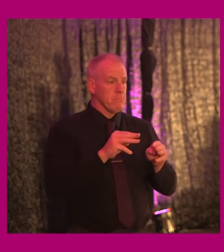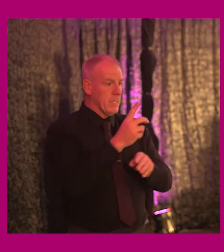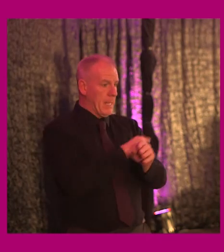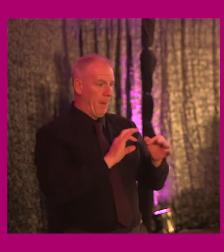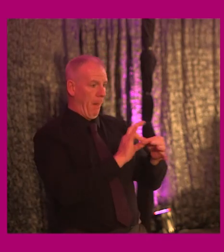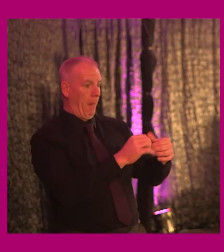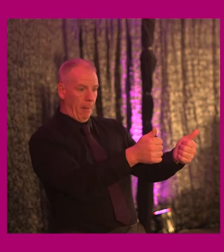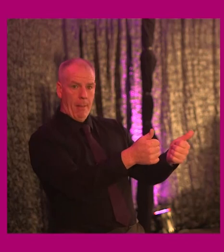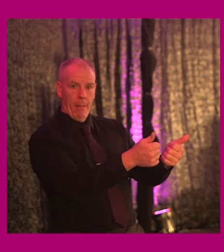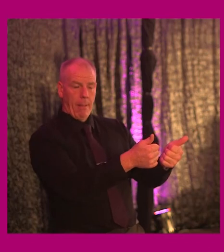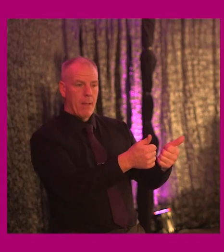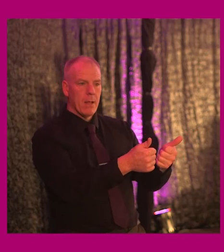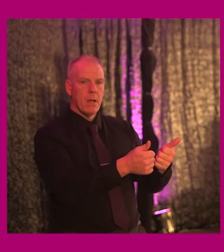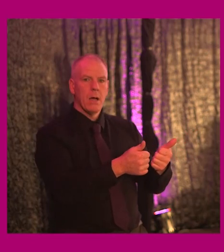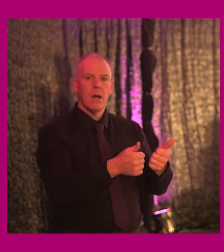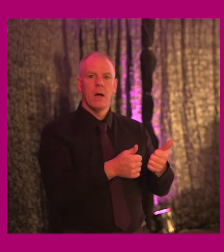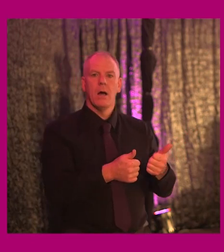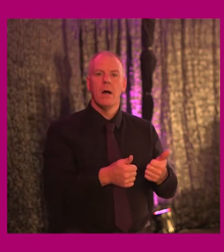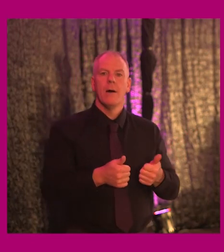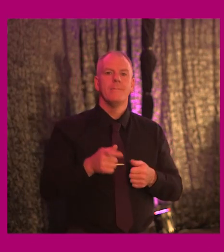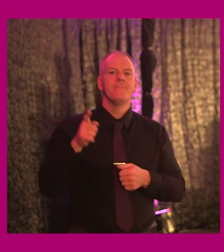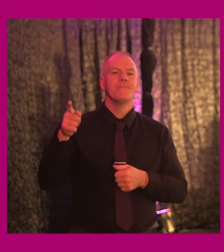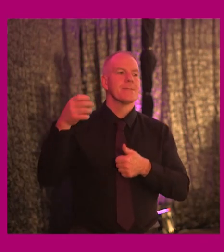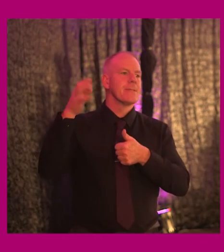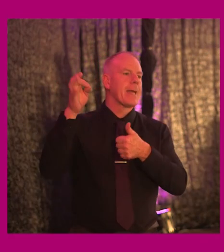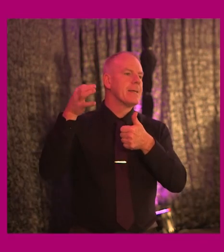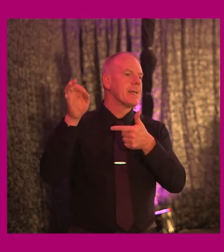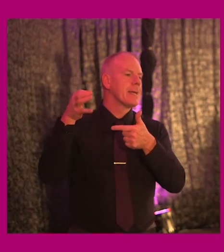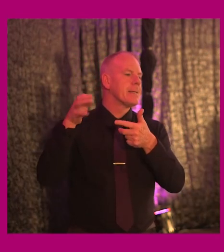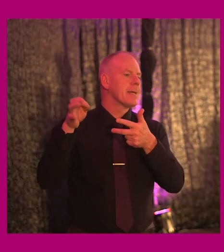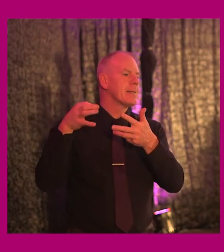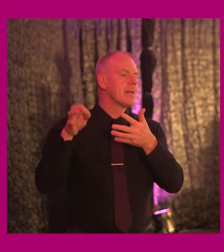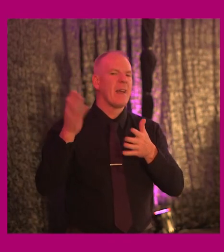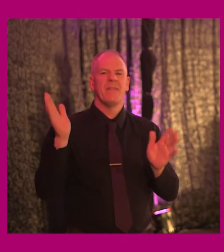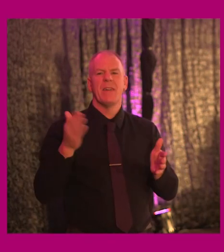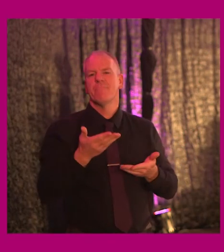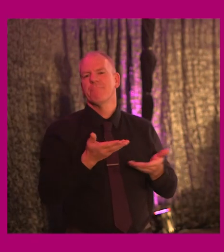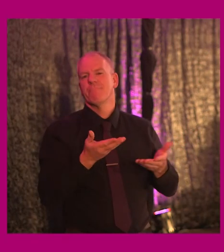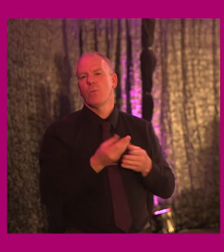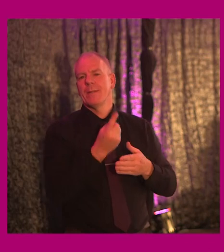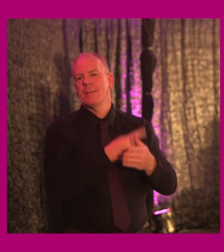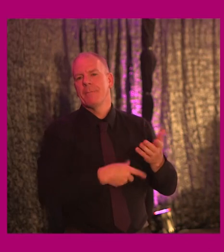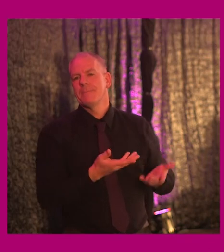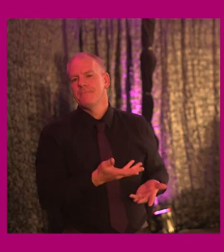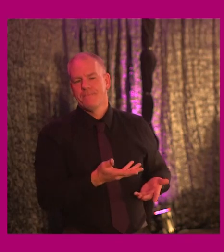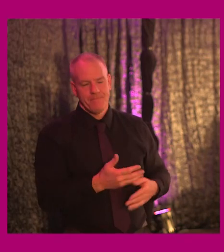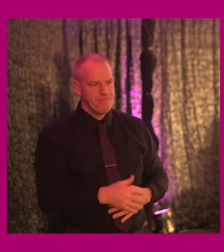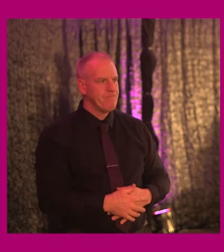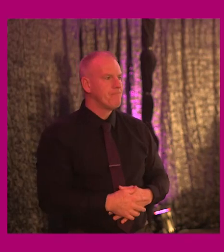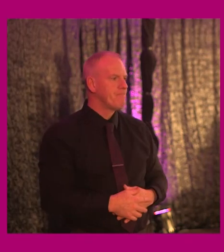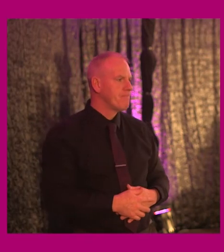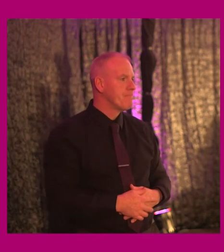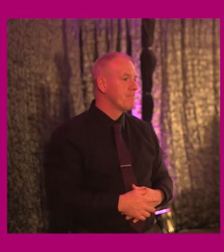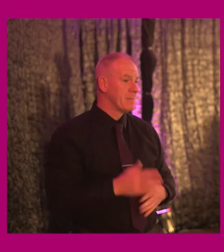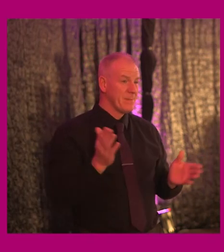But it would seem only so that various bodies can take a box and say they consulted with disabled people. It was